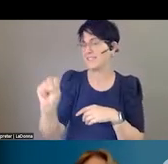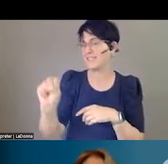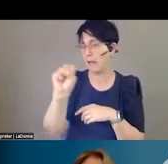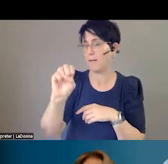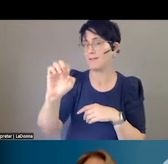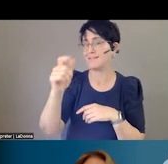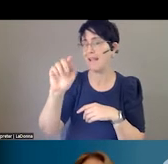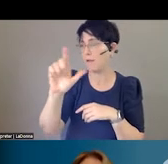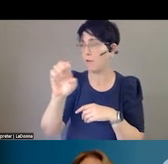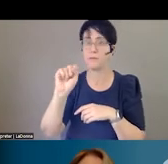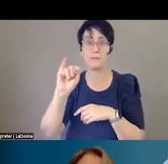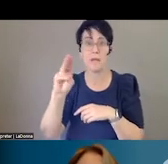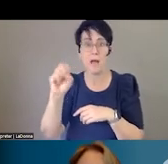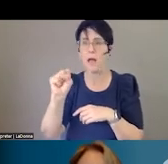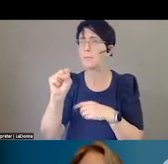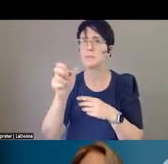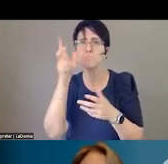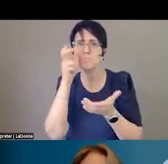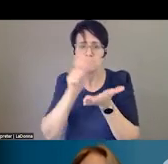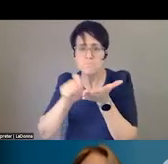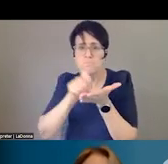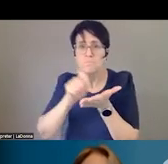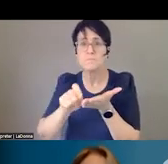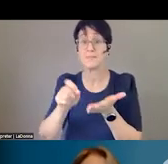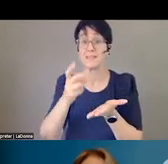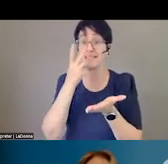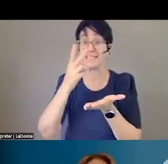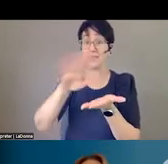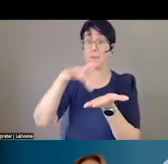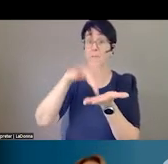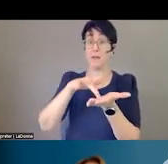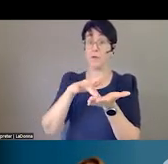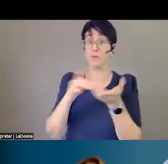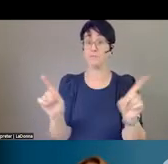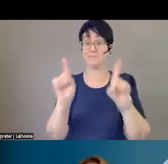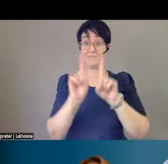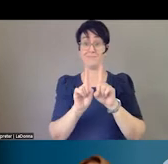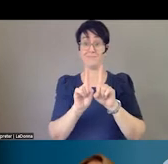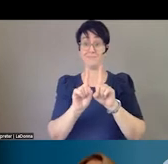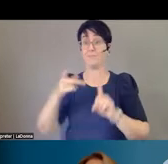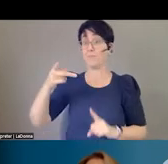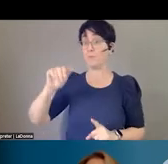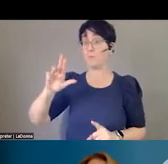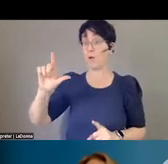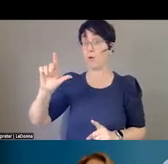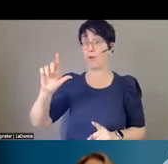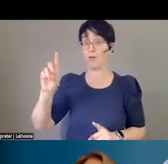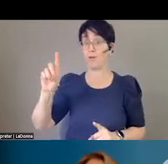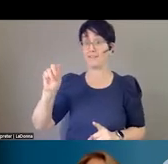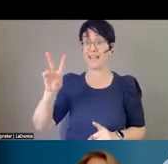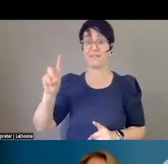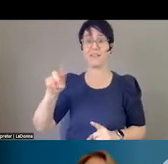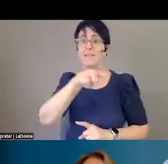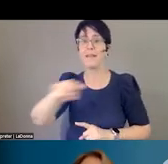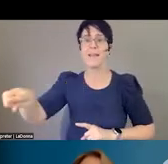system. And if you see that picture in the middle, Paul and David, we were having lunch. And there was a stage. And it had, like,